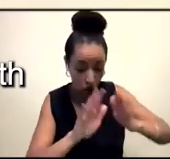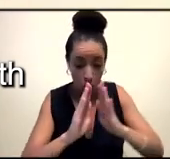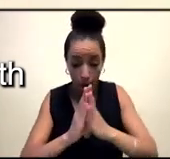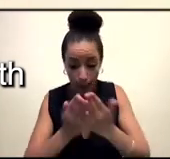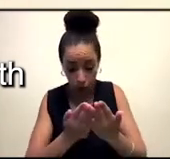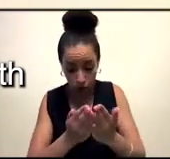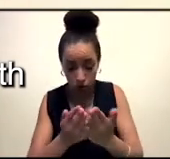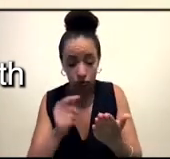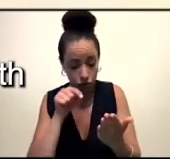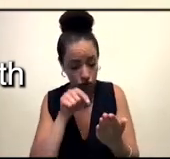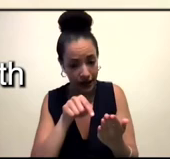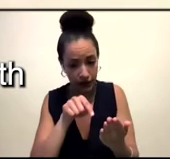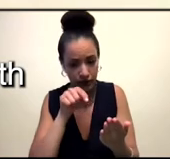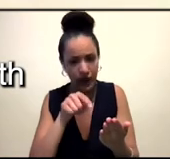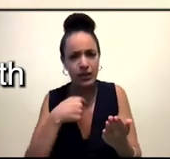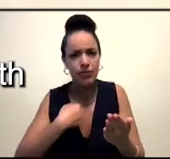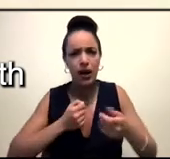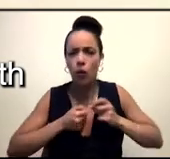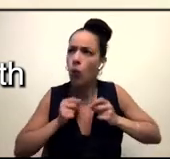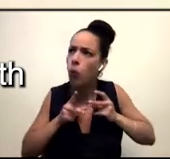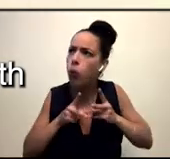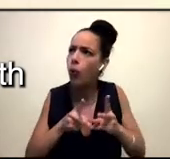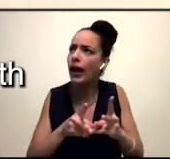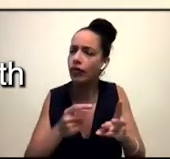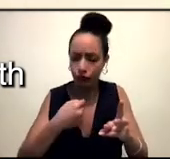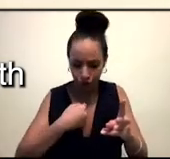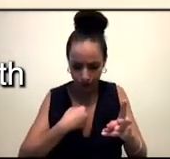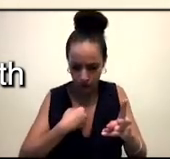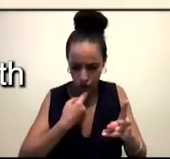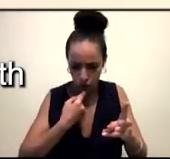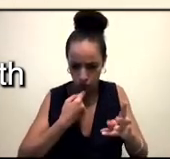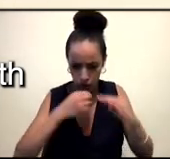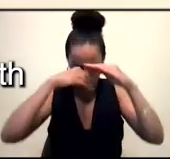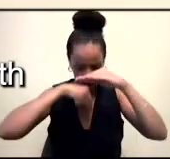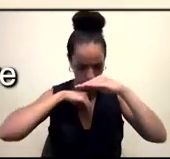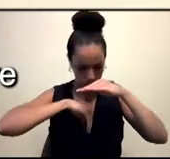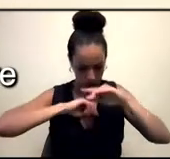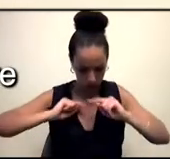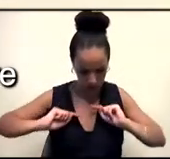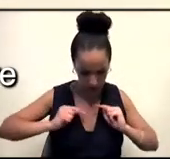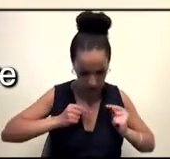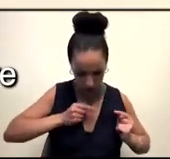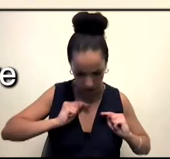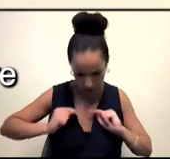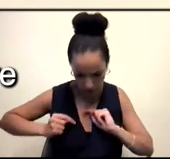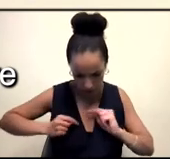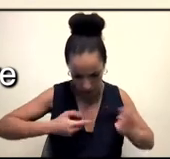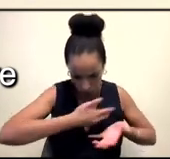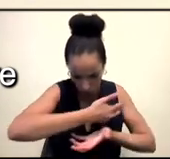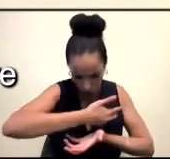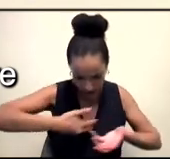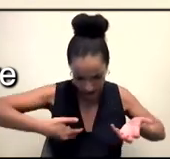a way for me to have a conversation with myself, and not just with myself, but